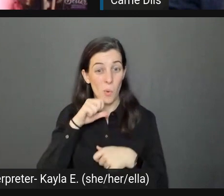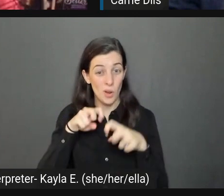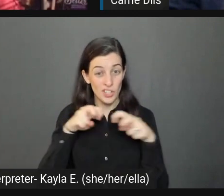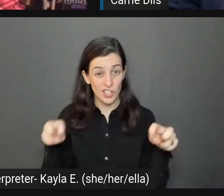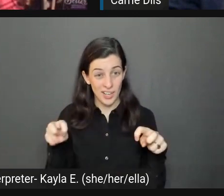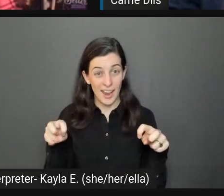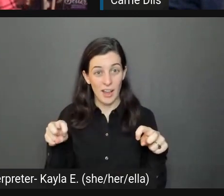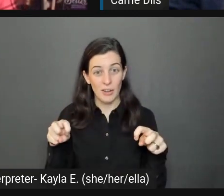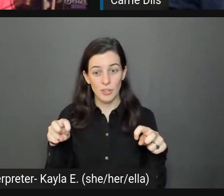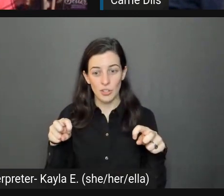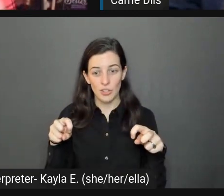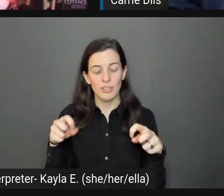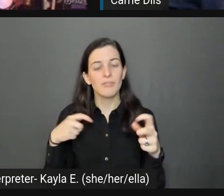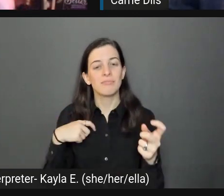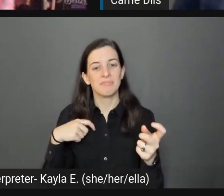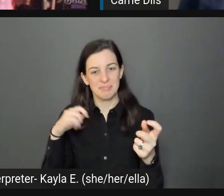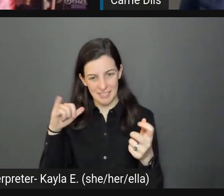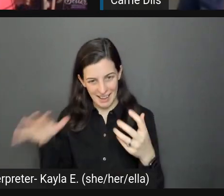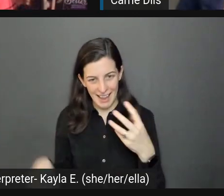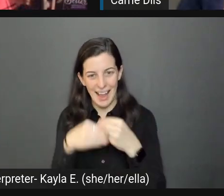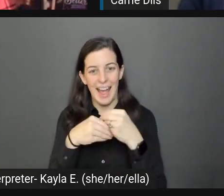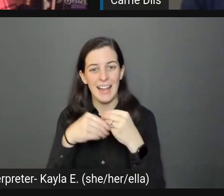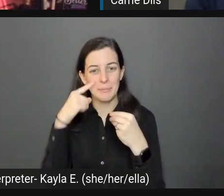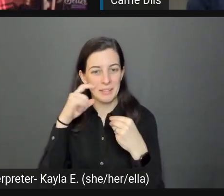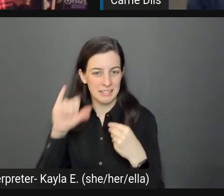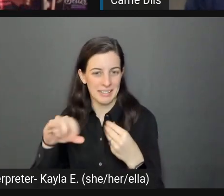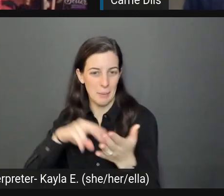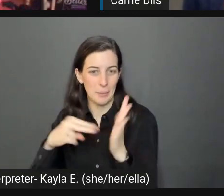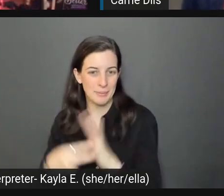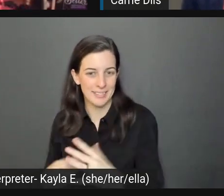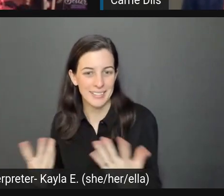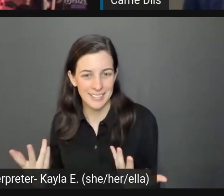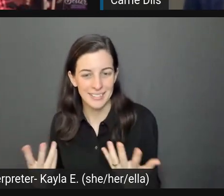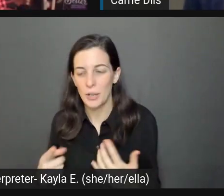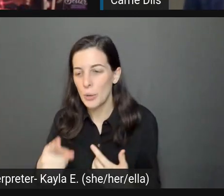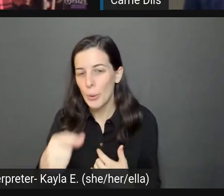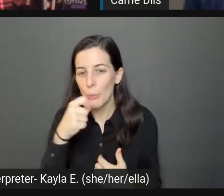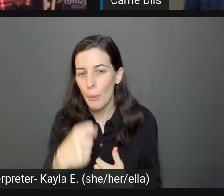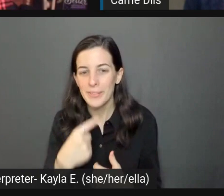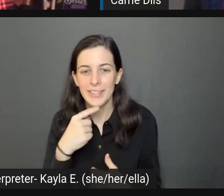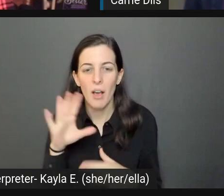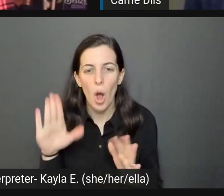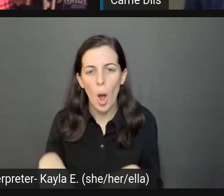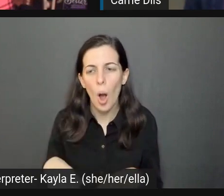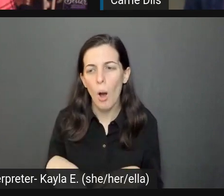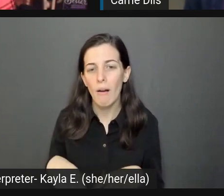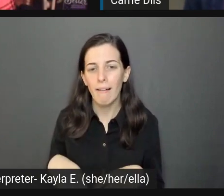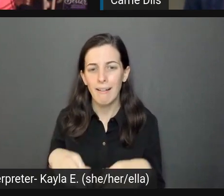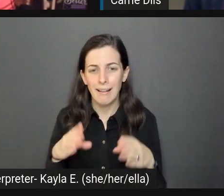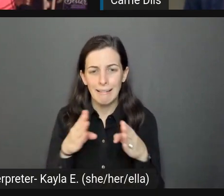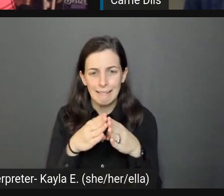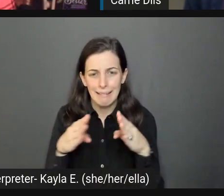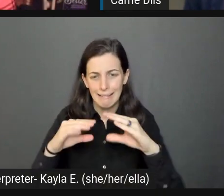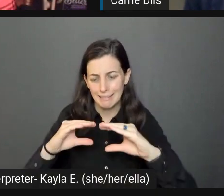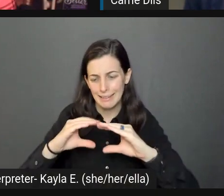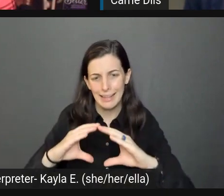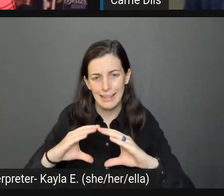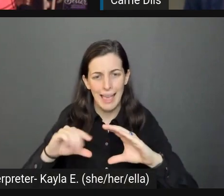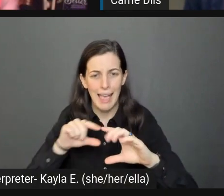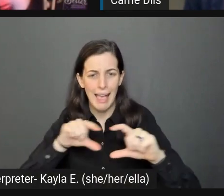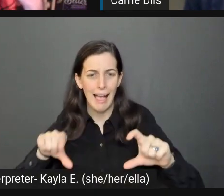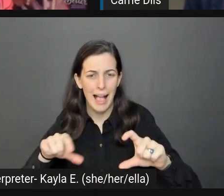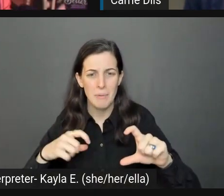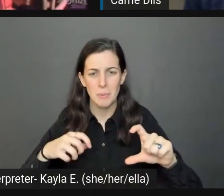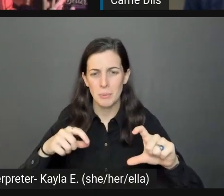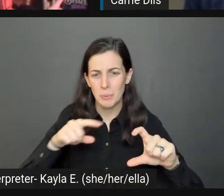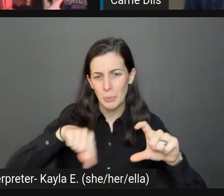it was blue couch. But like those details need to be told. You're not going to say the gap between the couch and the product description. I've never seen something like that before.